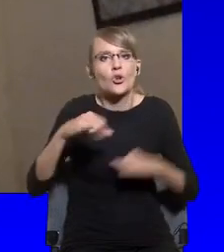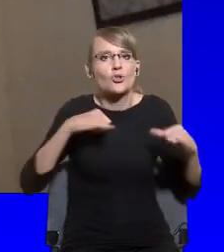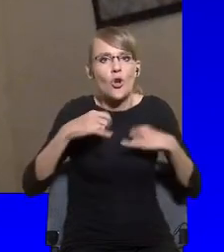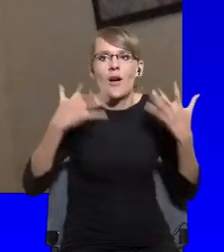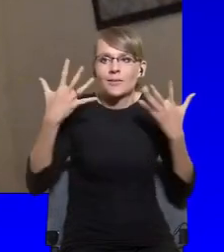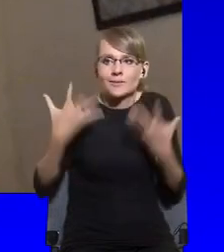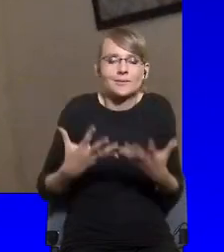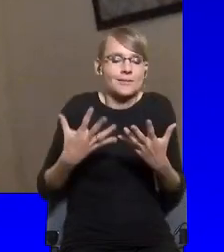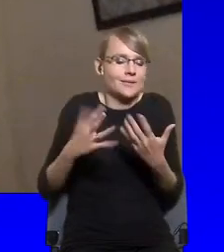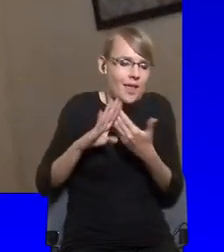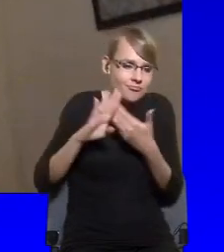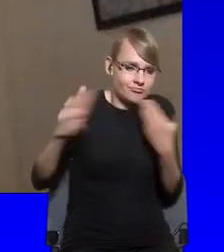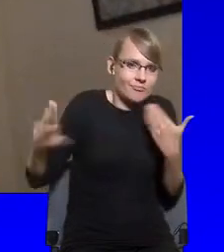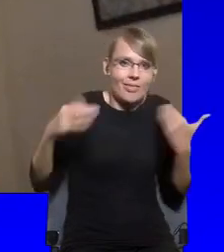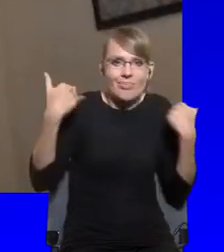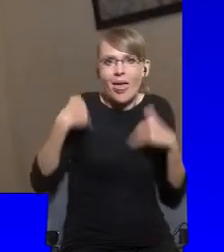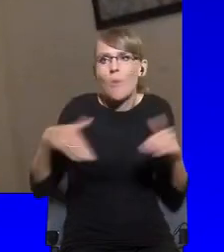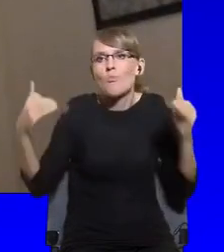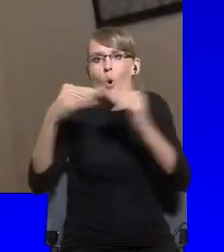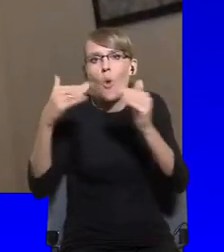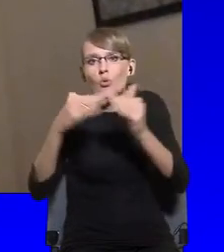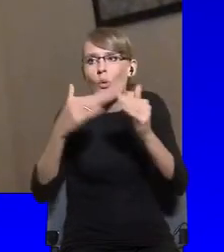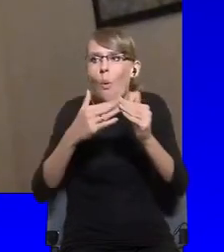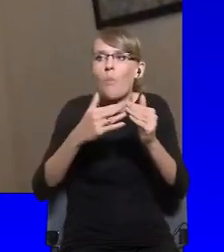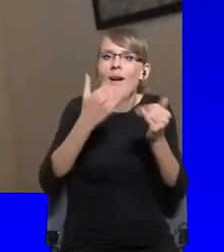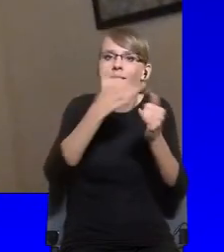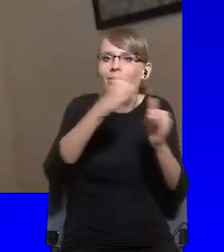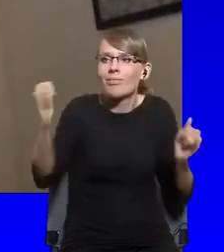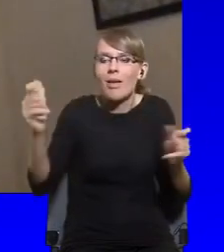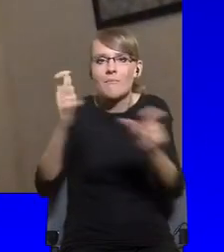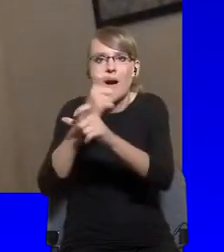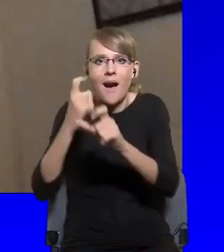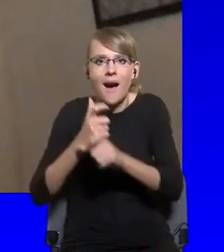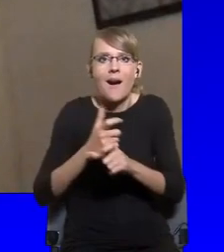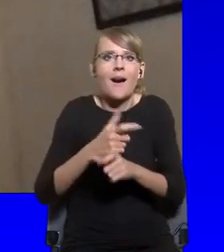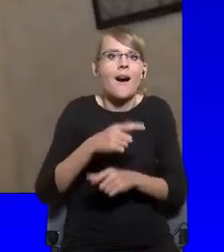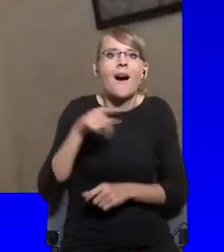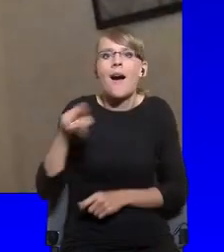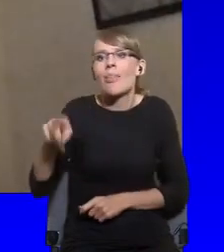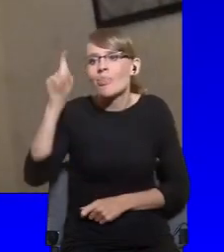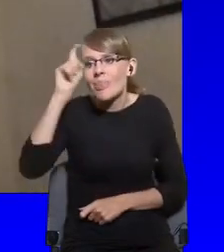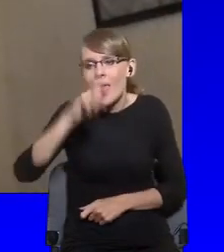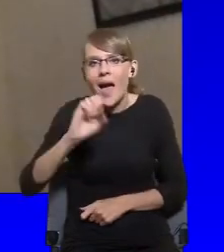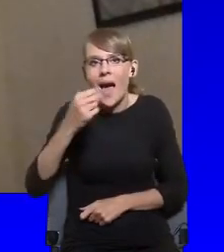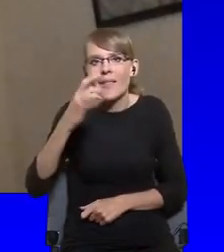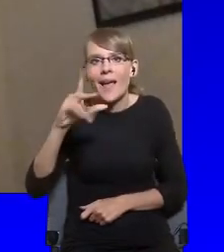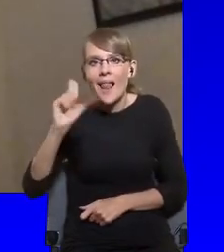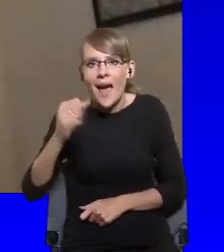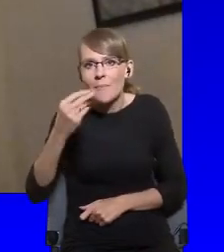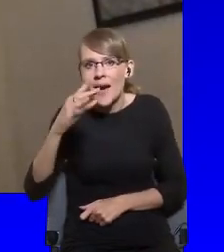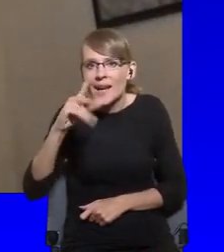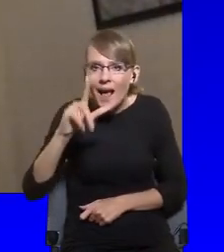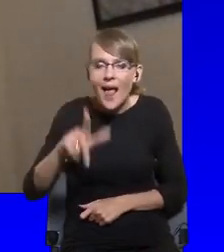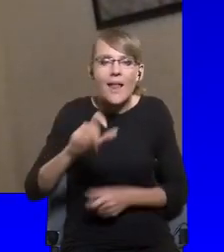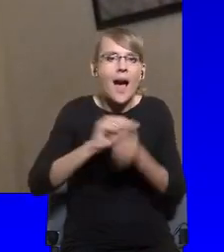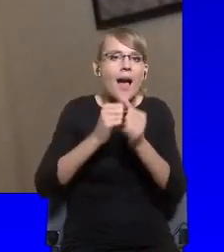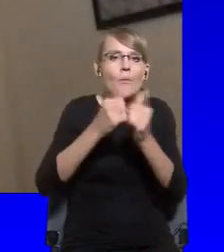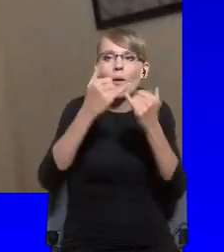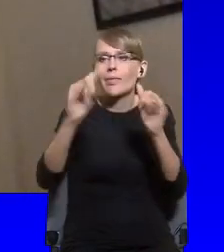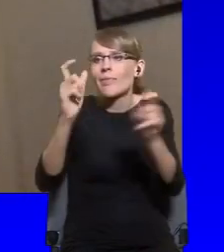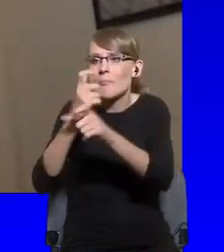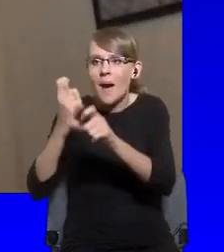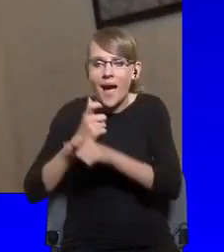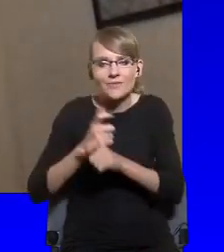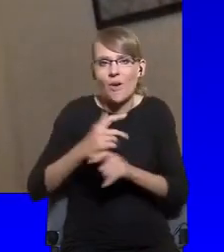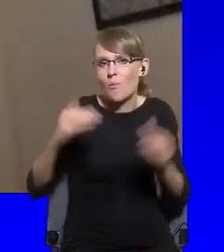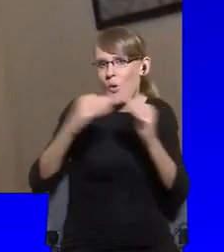with what Angela Merkel has been doing in Germany and other players have been doing. So I do think that there has been a